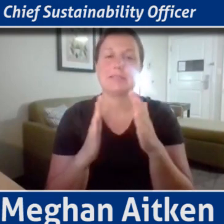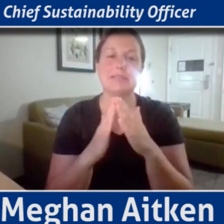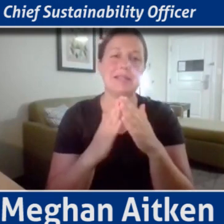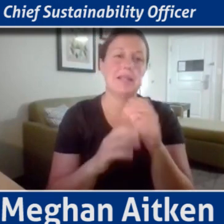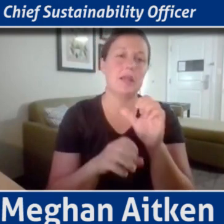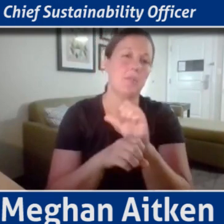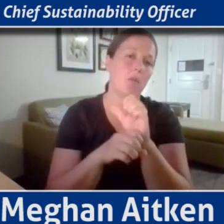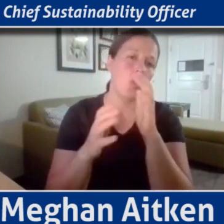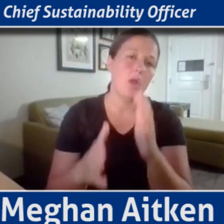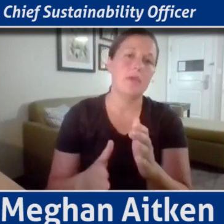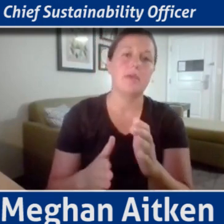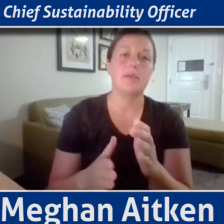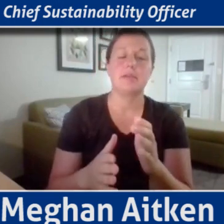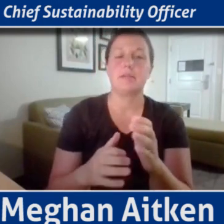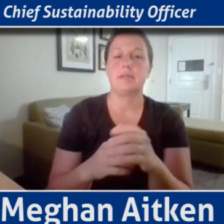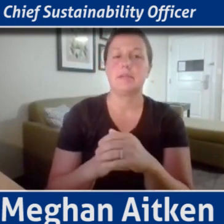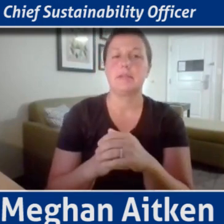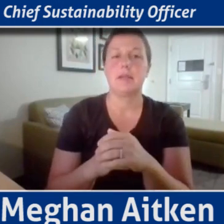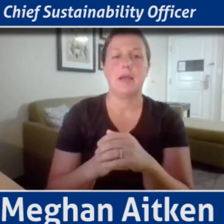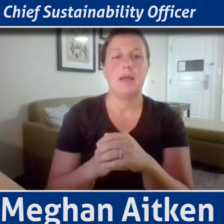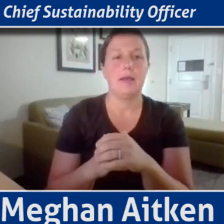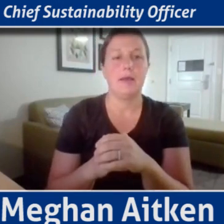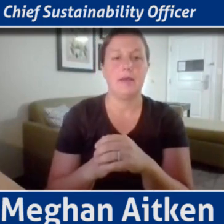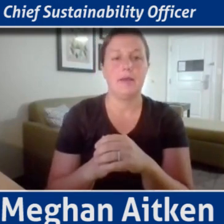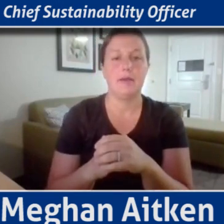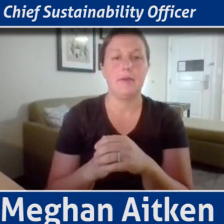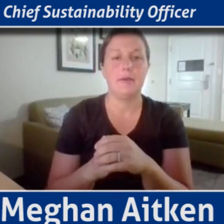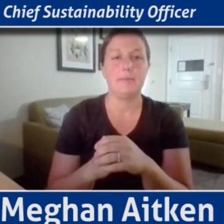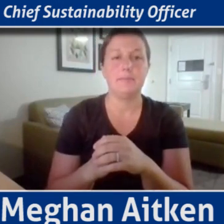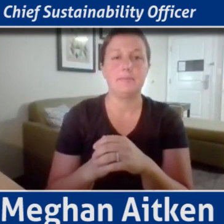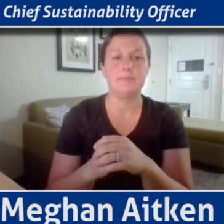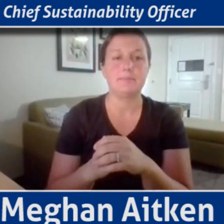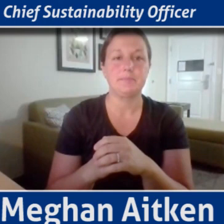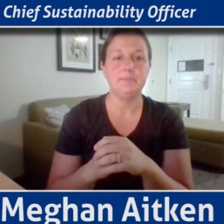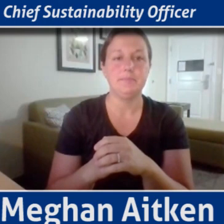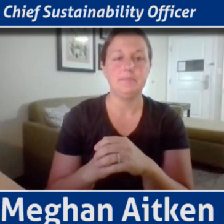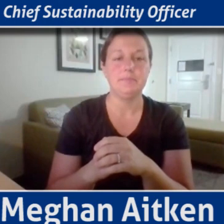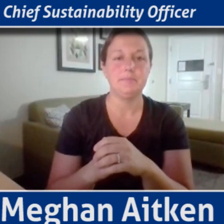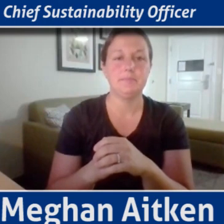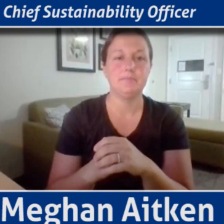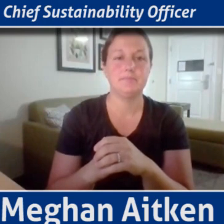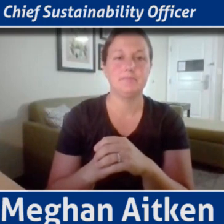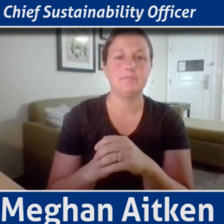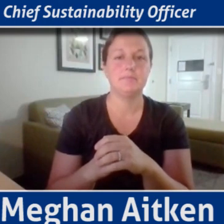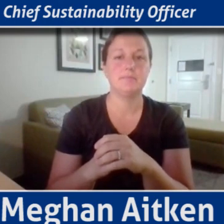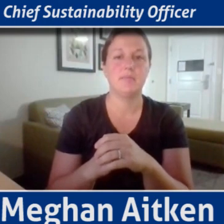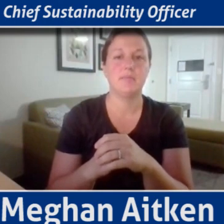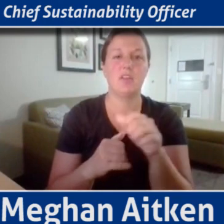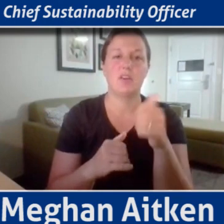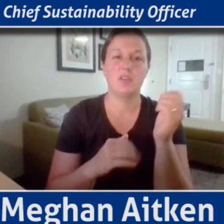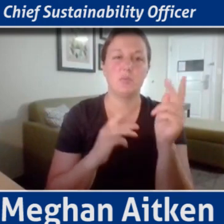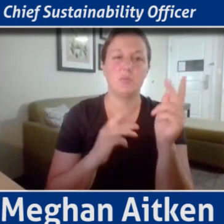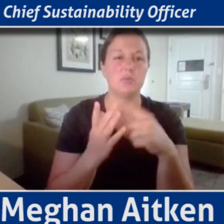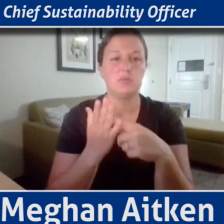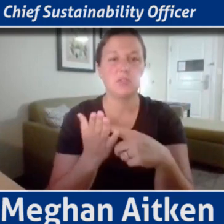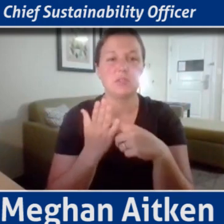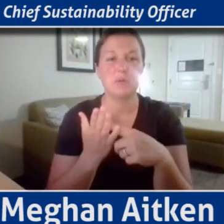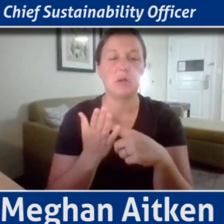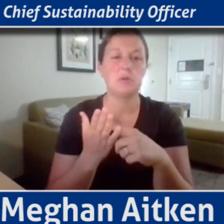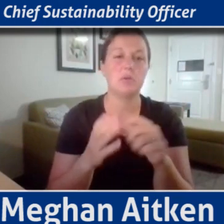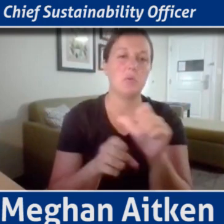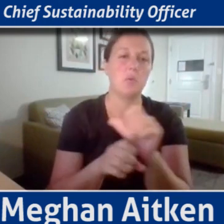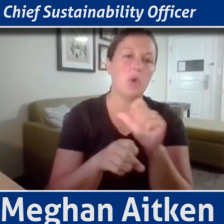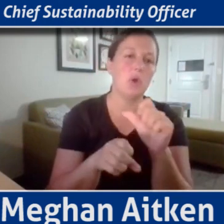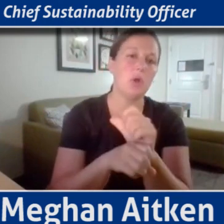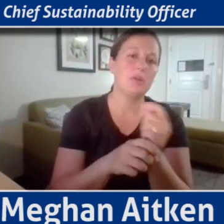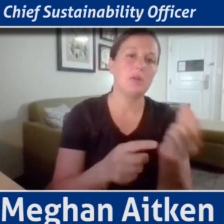authorities here in the region, and we just talked about the work and the projects that everyone is doing. And one of